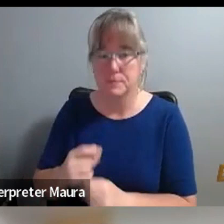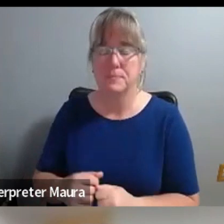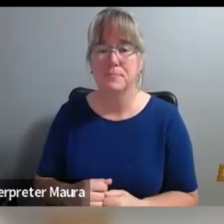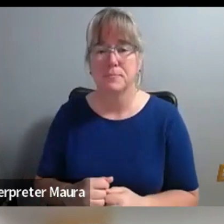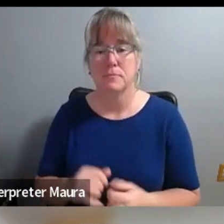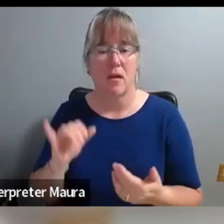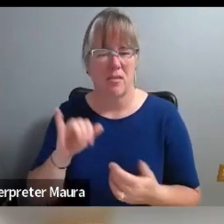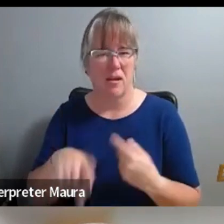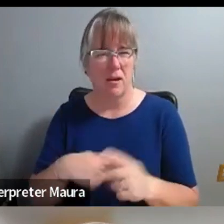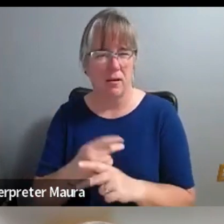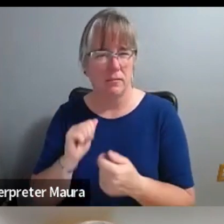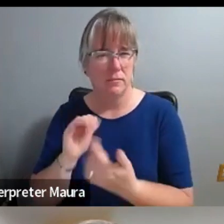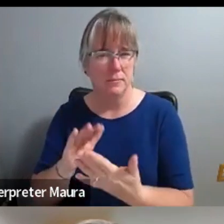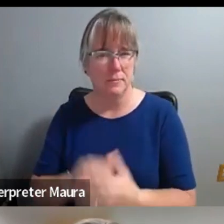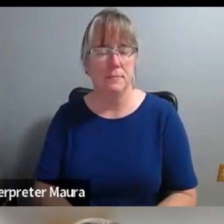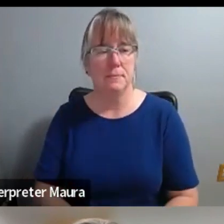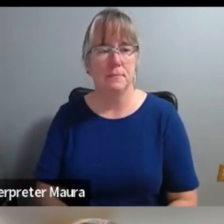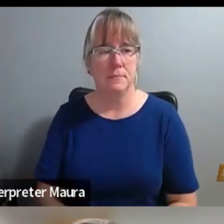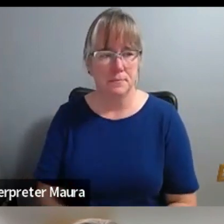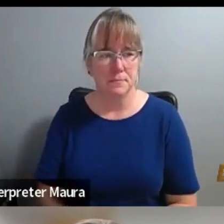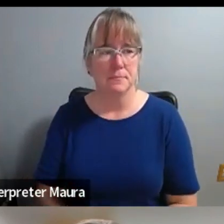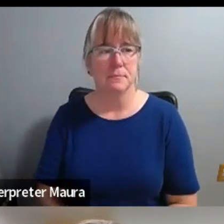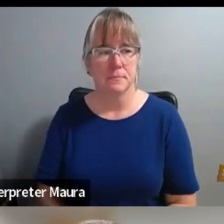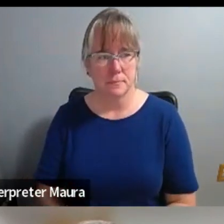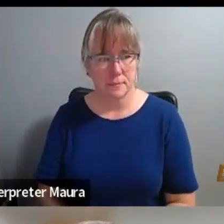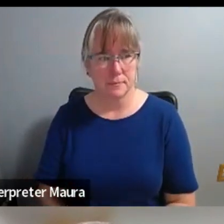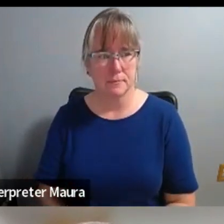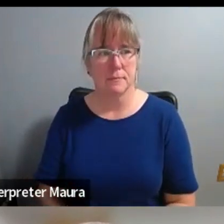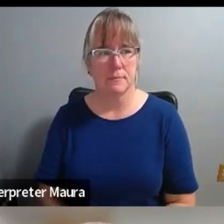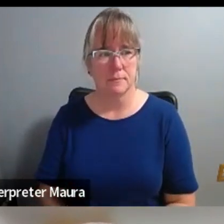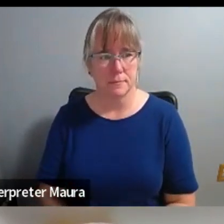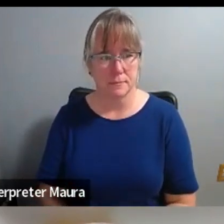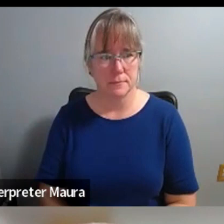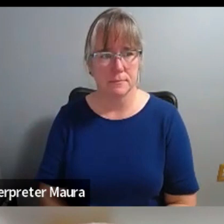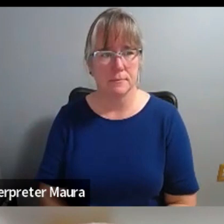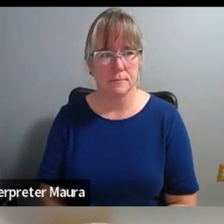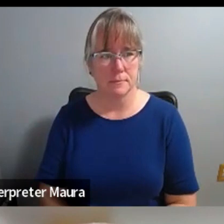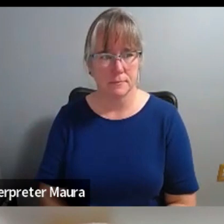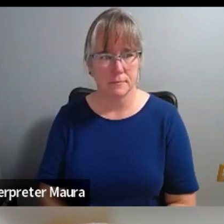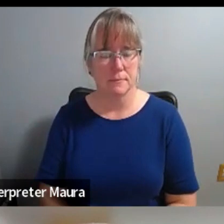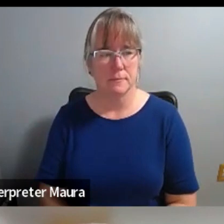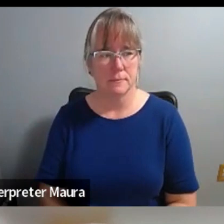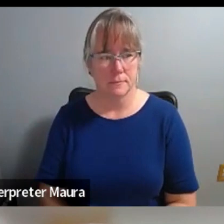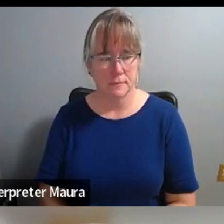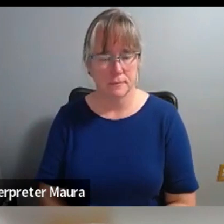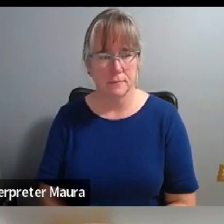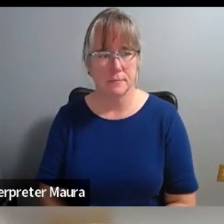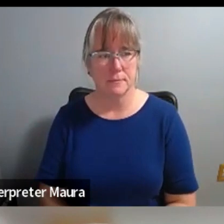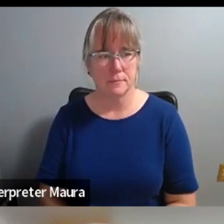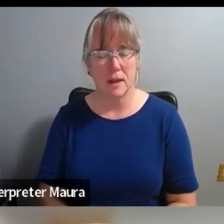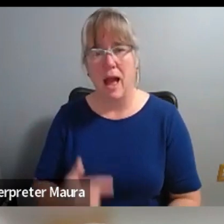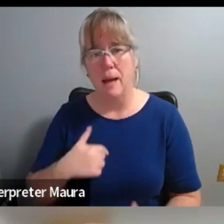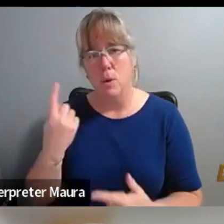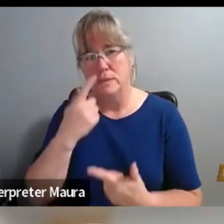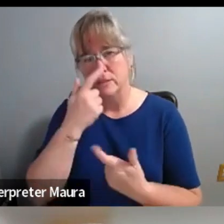am very interested in, you know, I say that, you know,